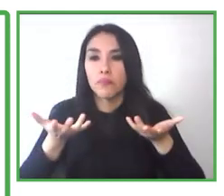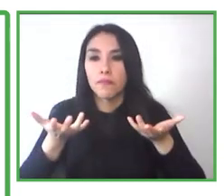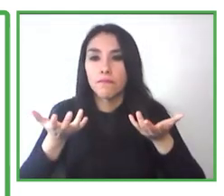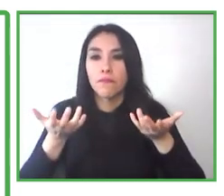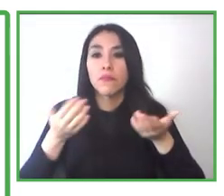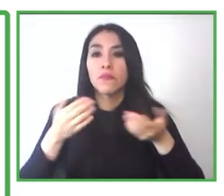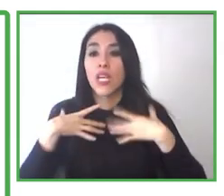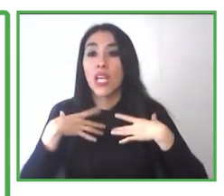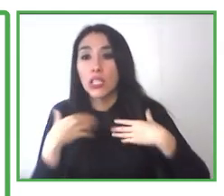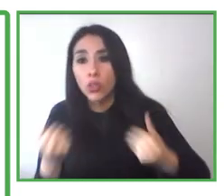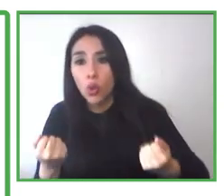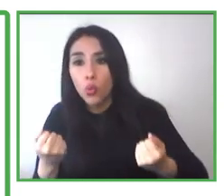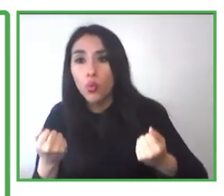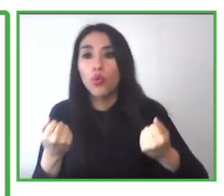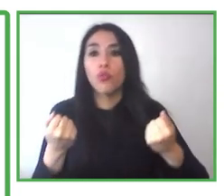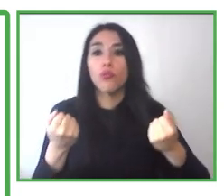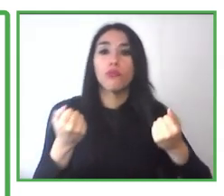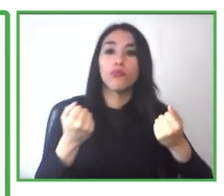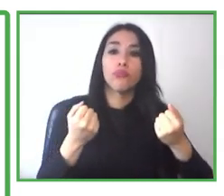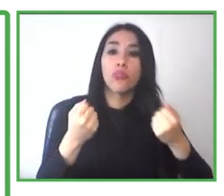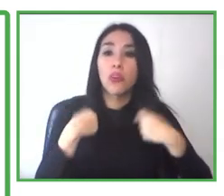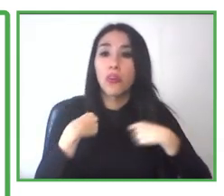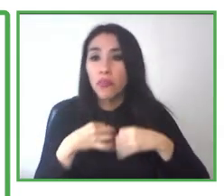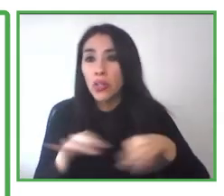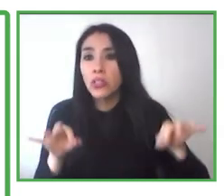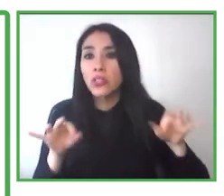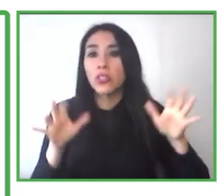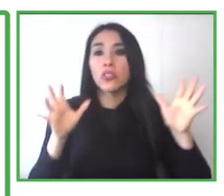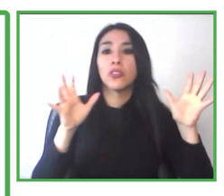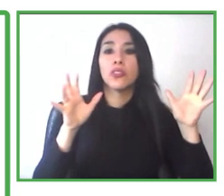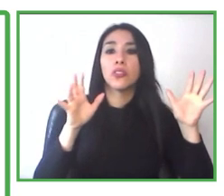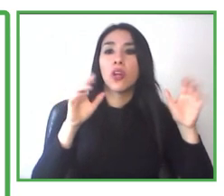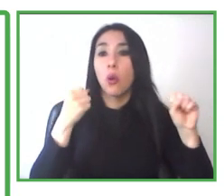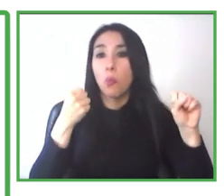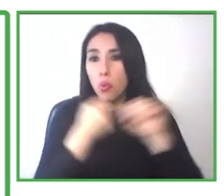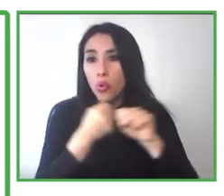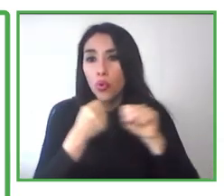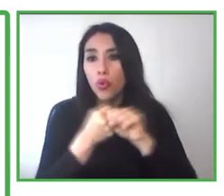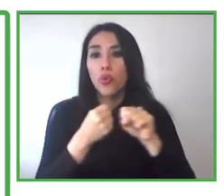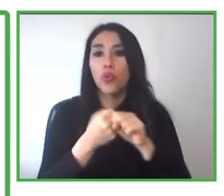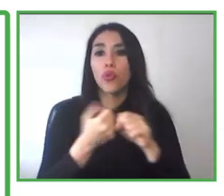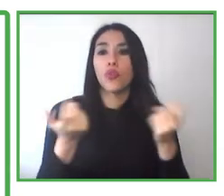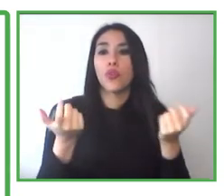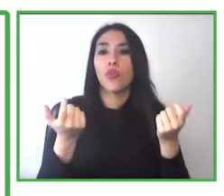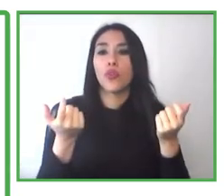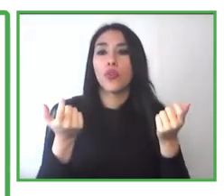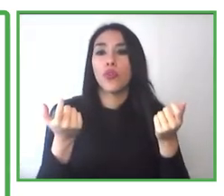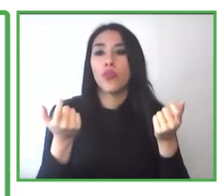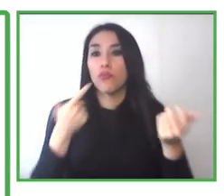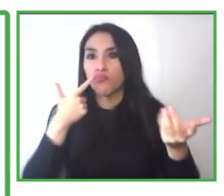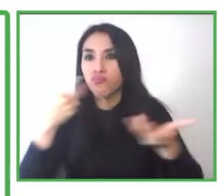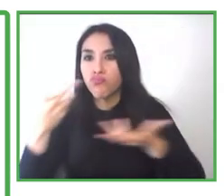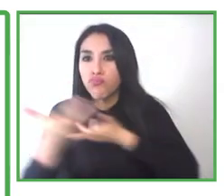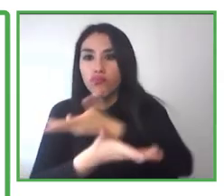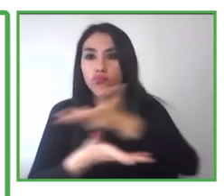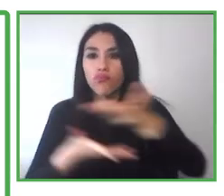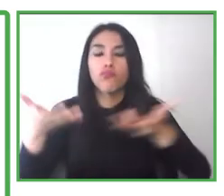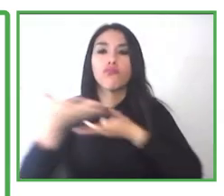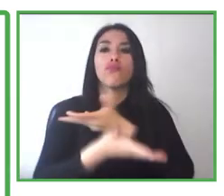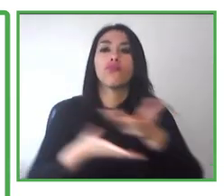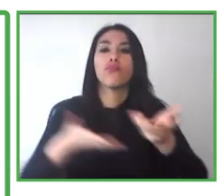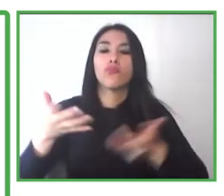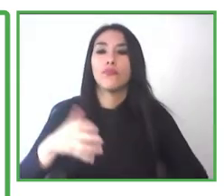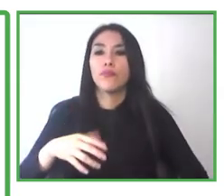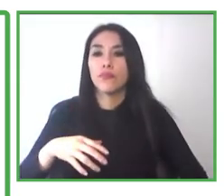areas of health, education, different companies. And the social development of the